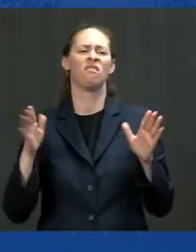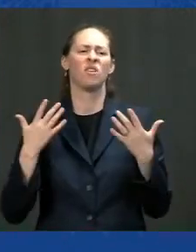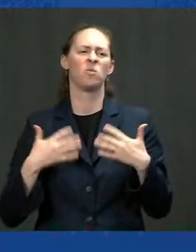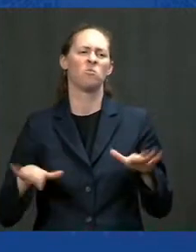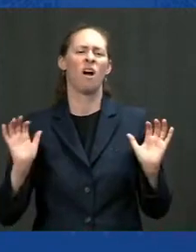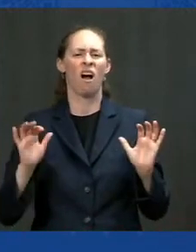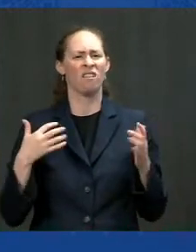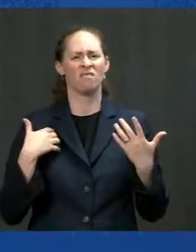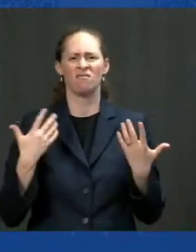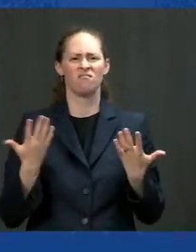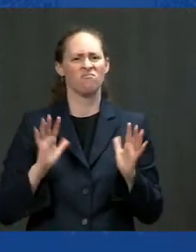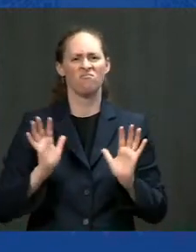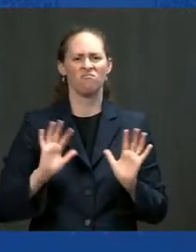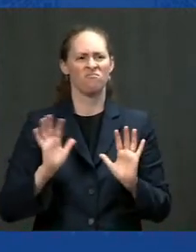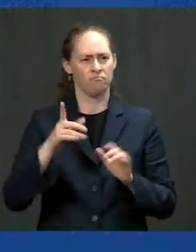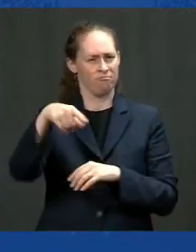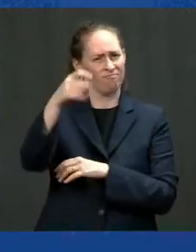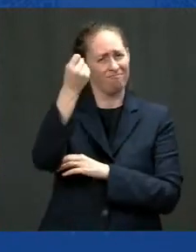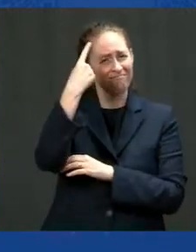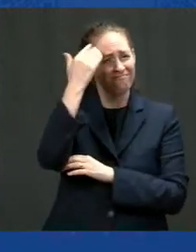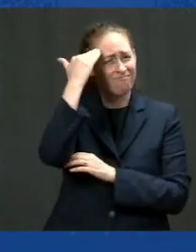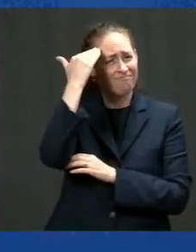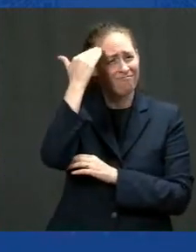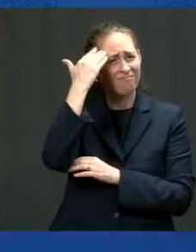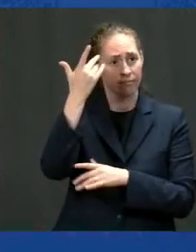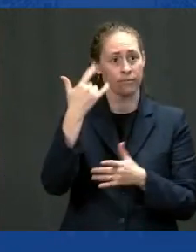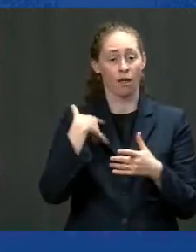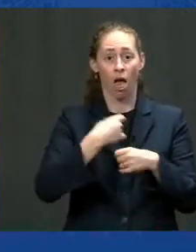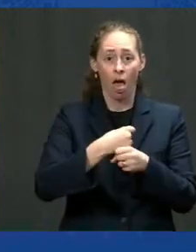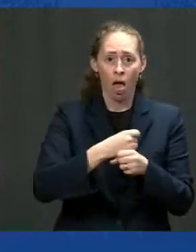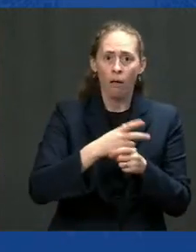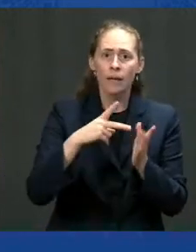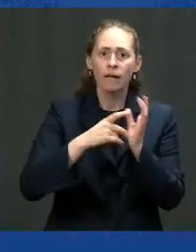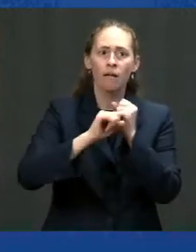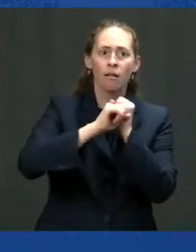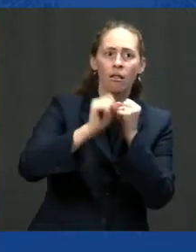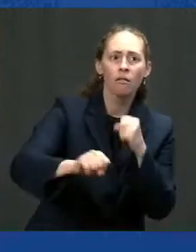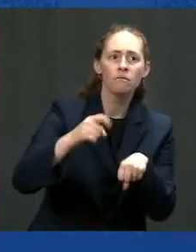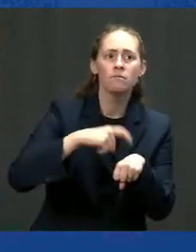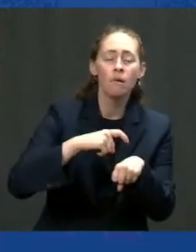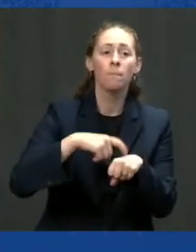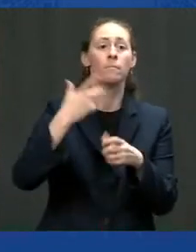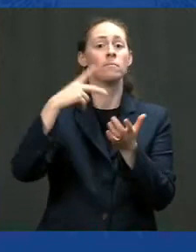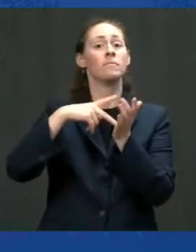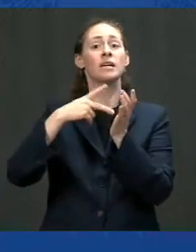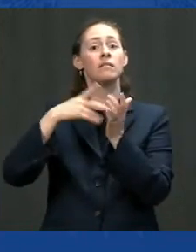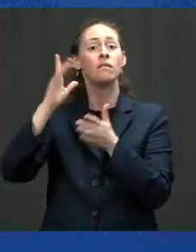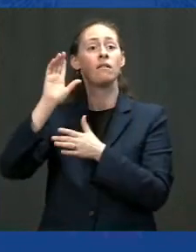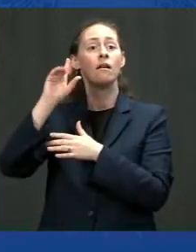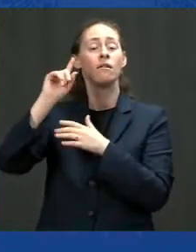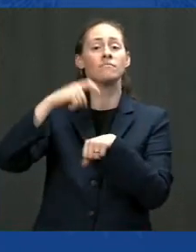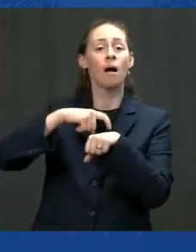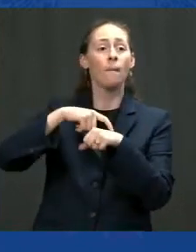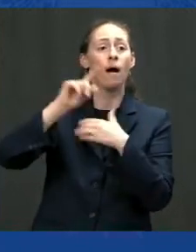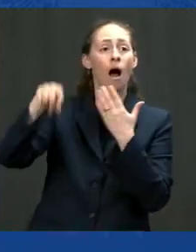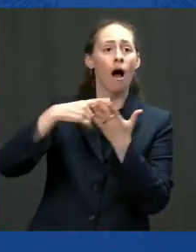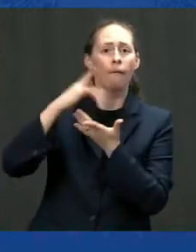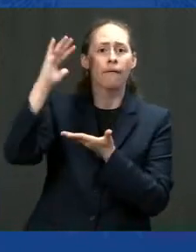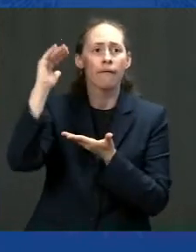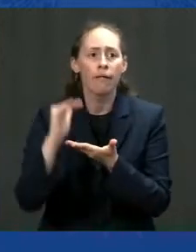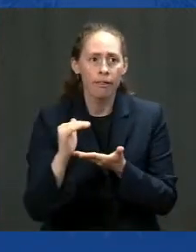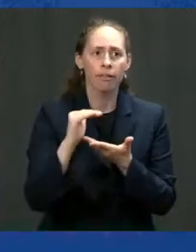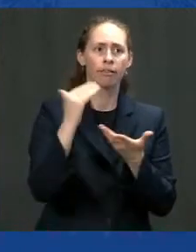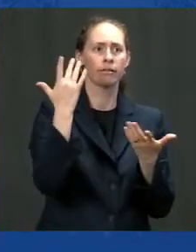here, you've seen production slow down. As I said, you've had your hours cut because of the shortage of computer chips and semiconductors.